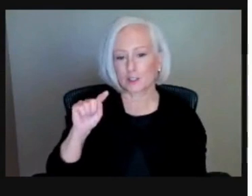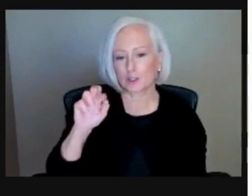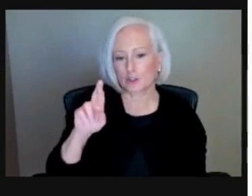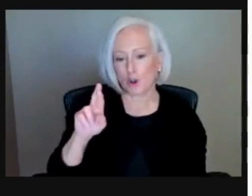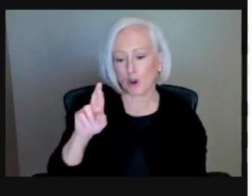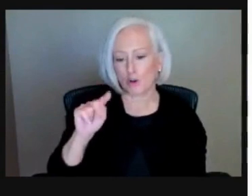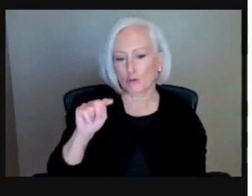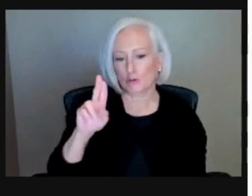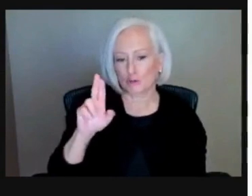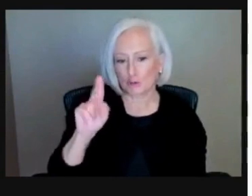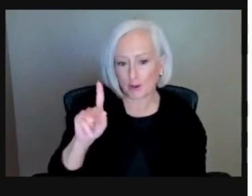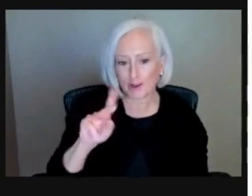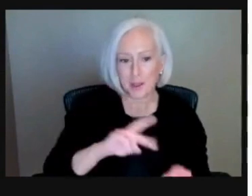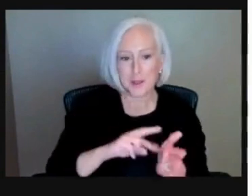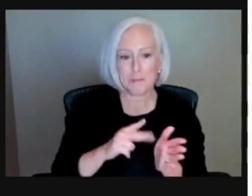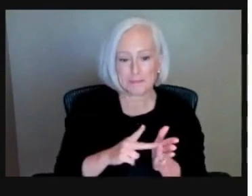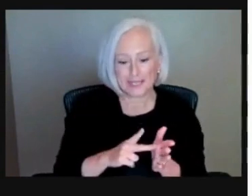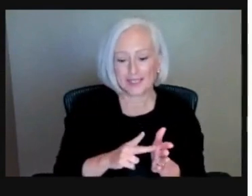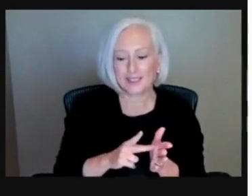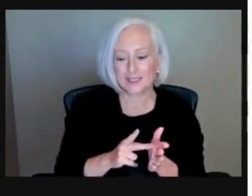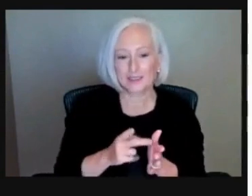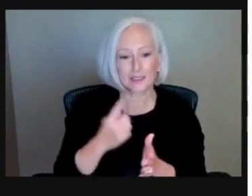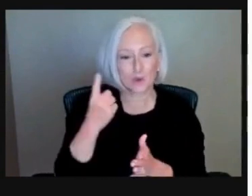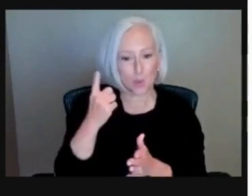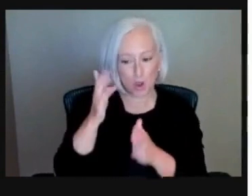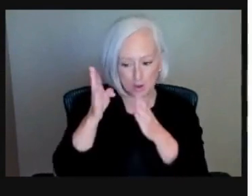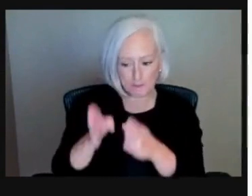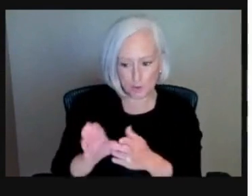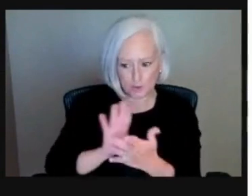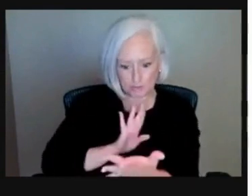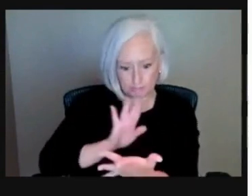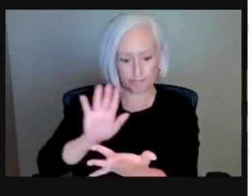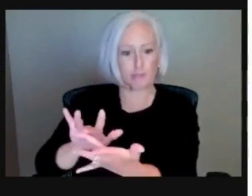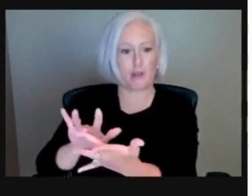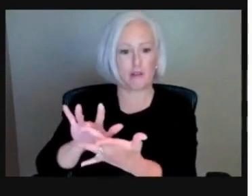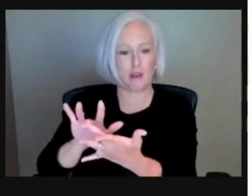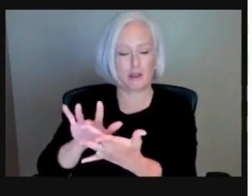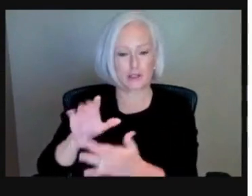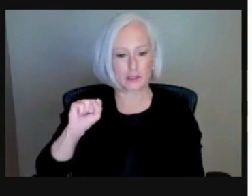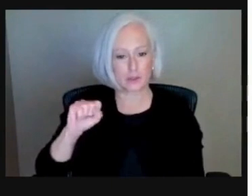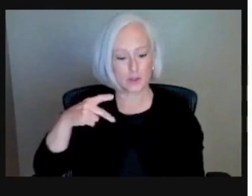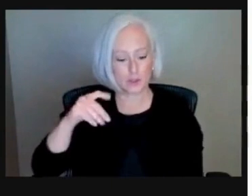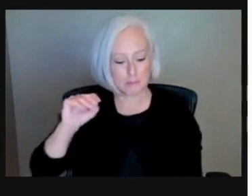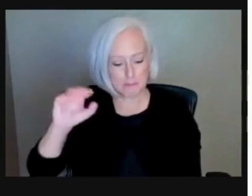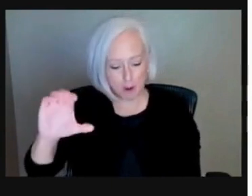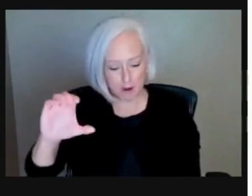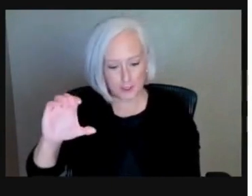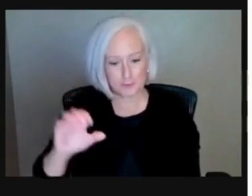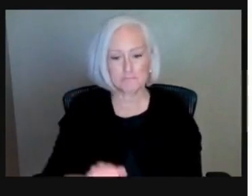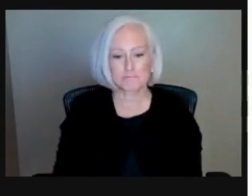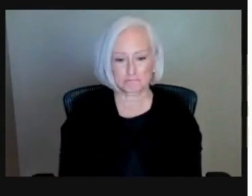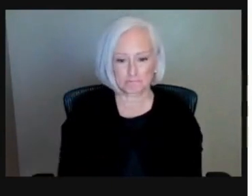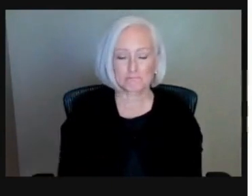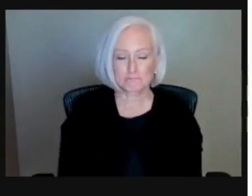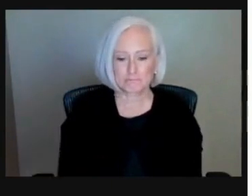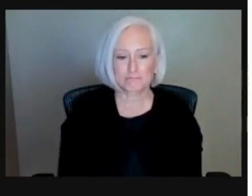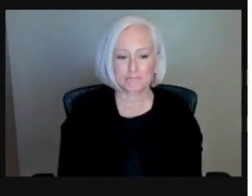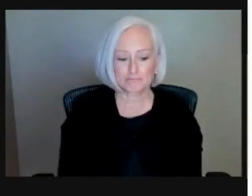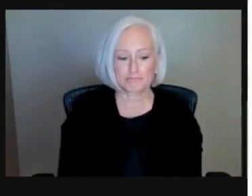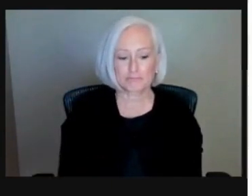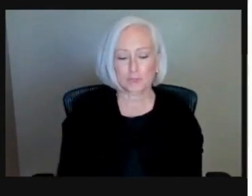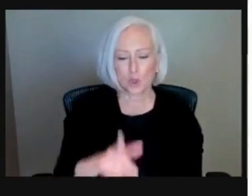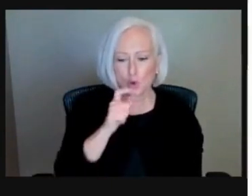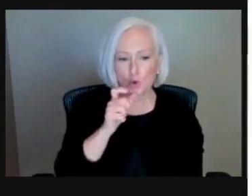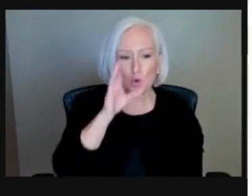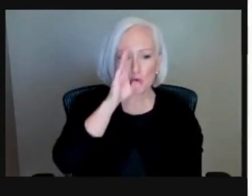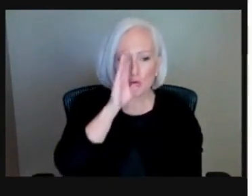of contact. And so that person is a representative with the servicer who's going to be your direct communication